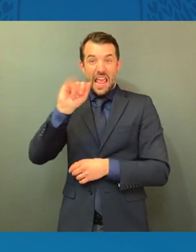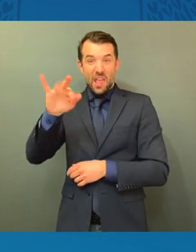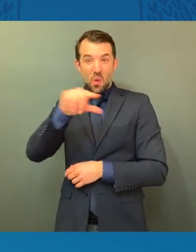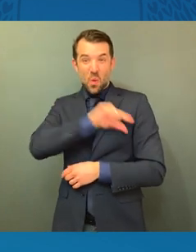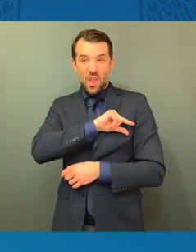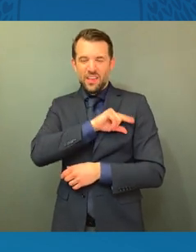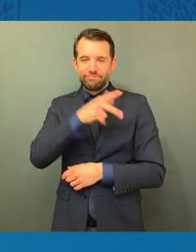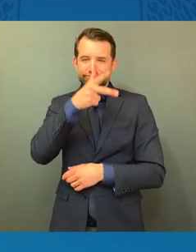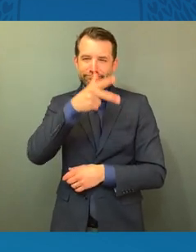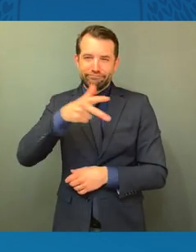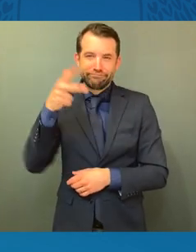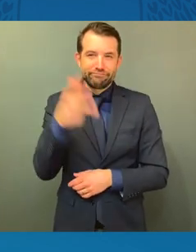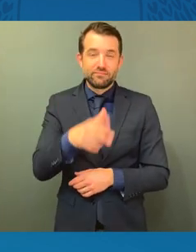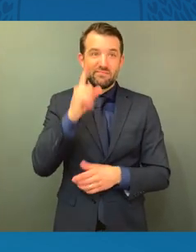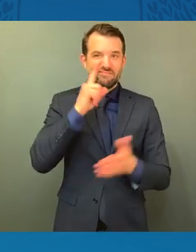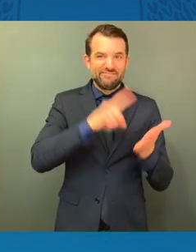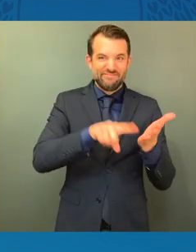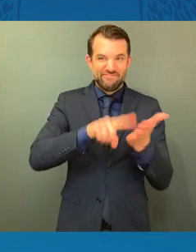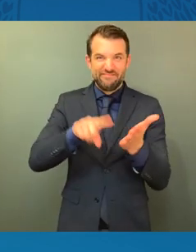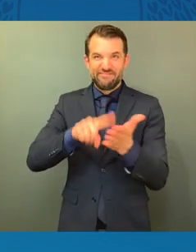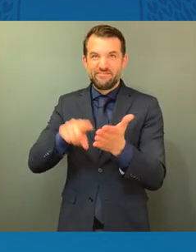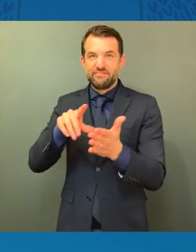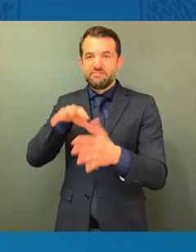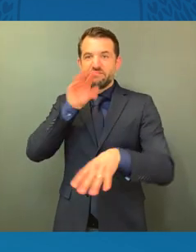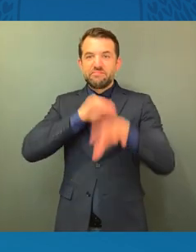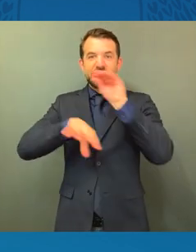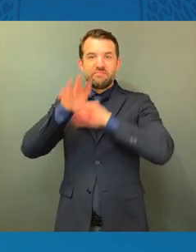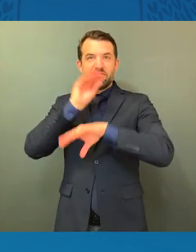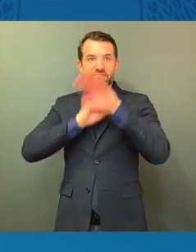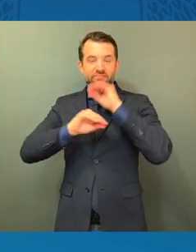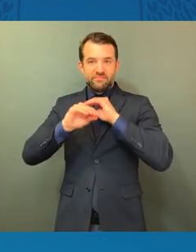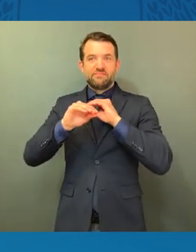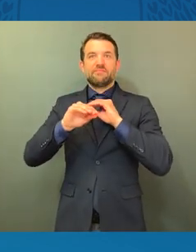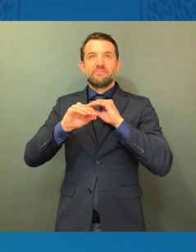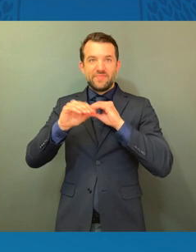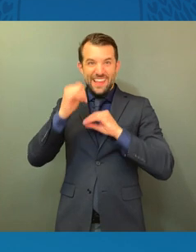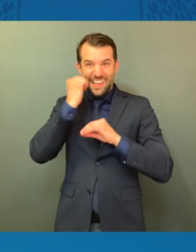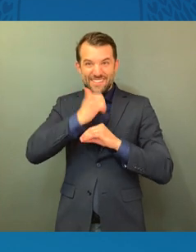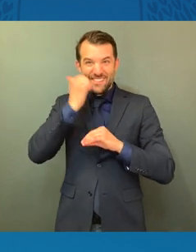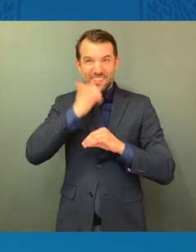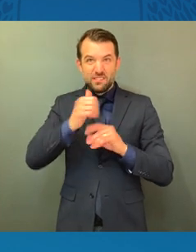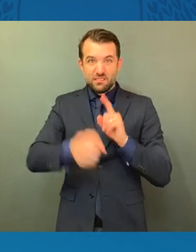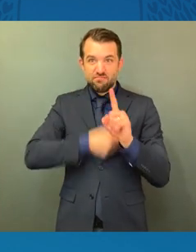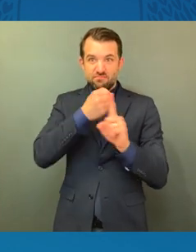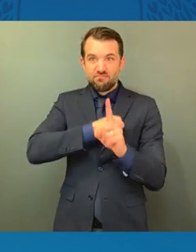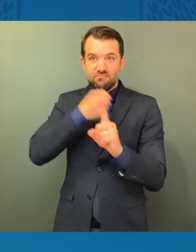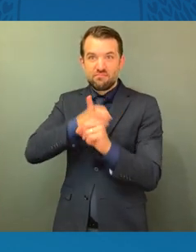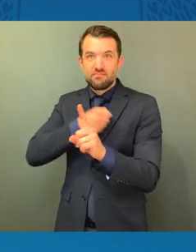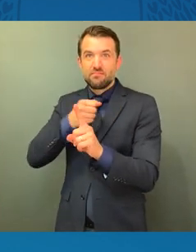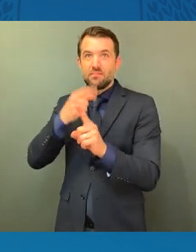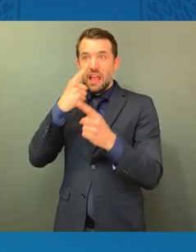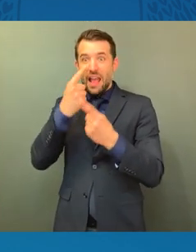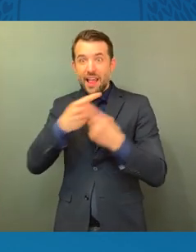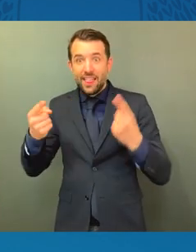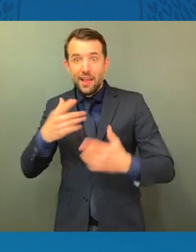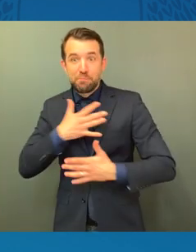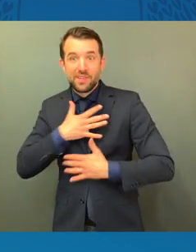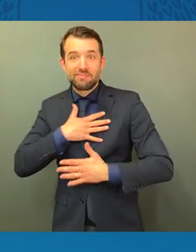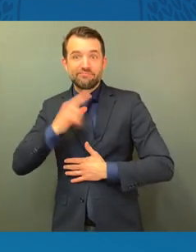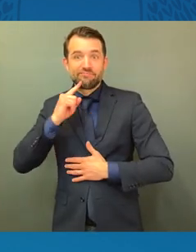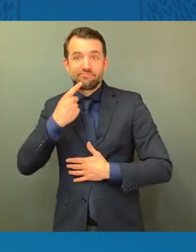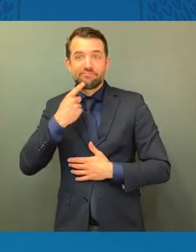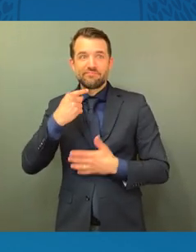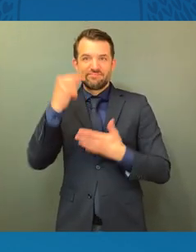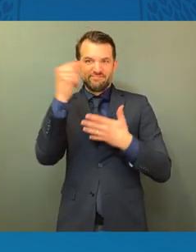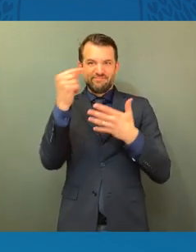breathing such air day in and day out can, of course, trigger allergies and asthma attacks. And we know that schools in